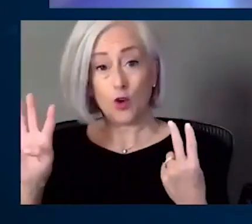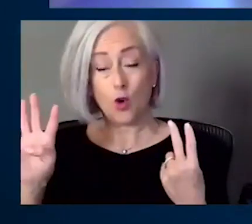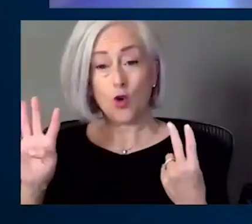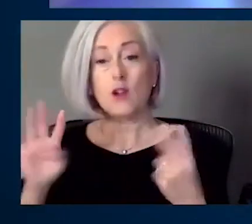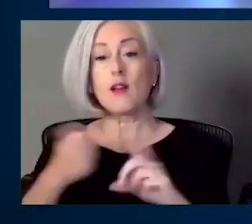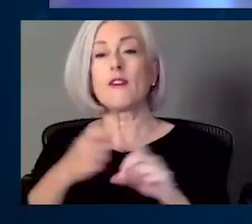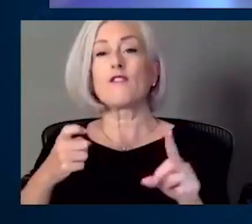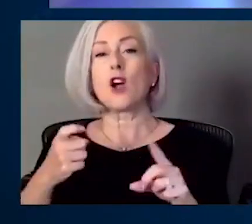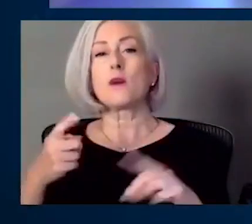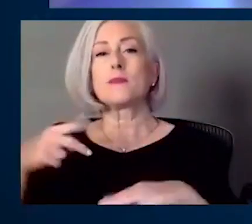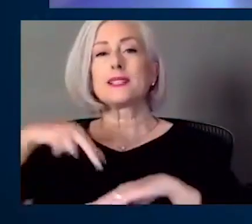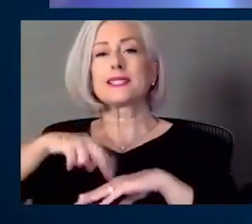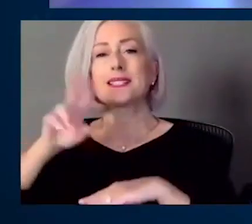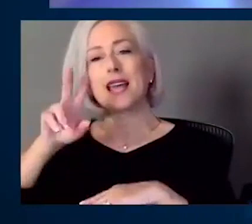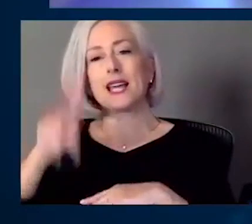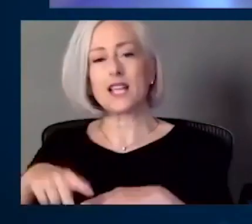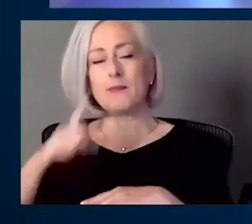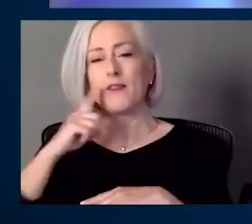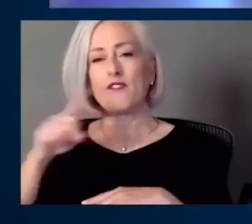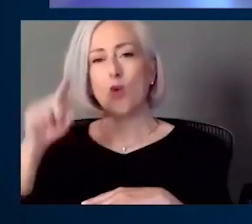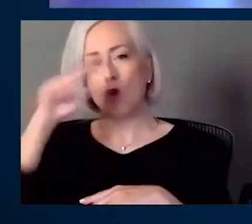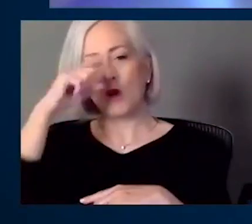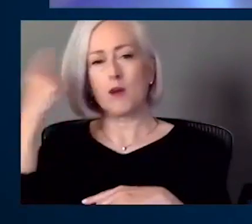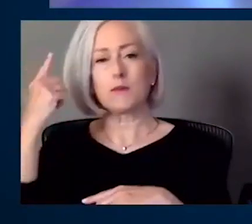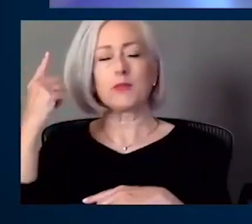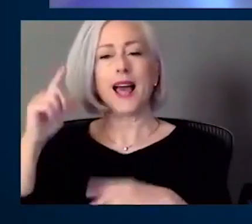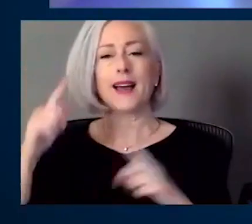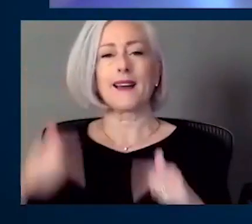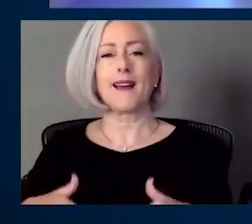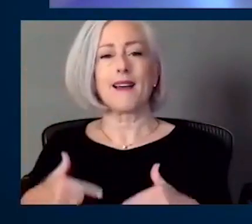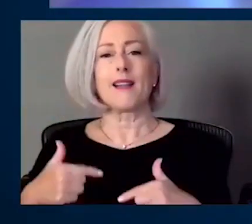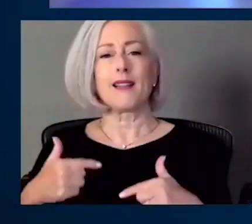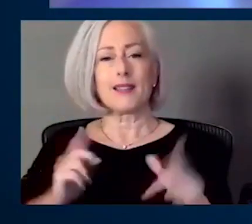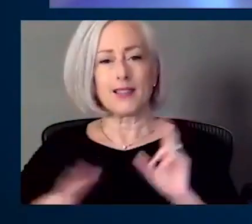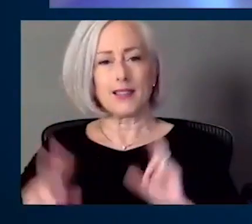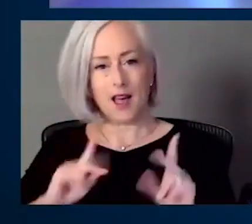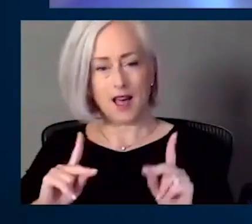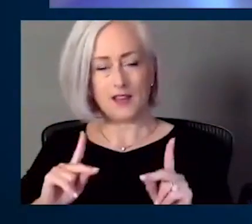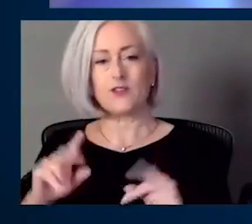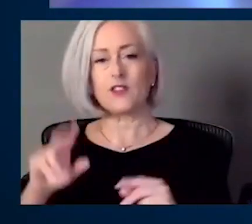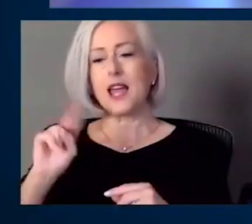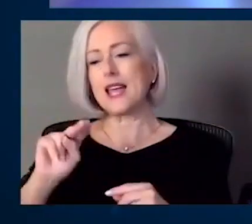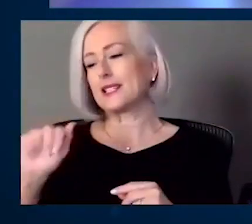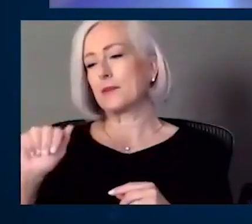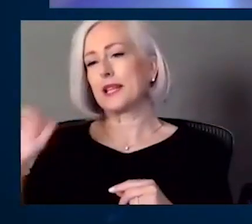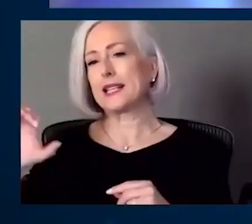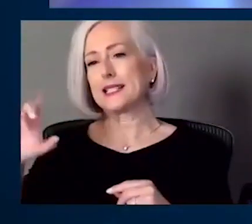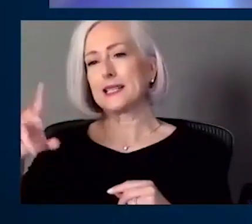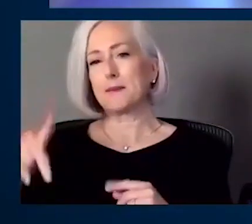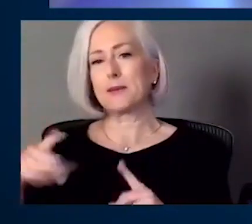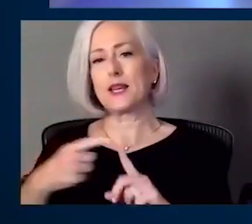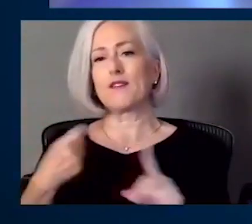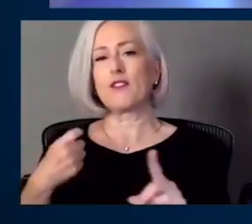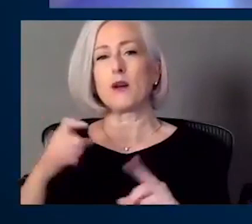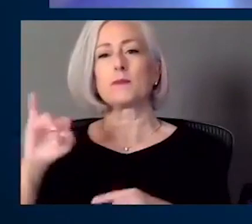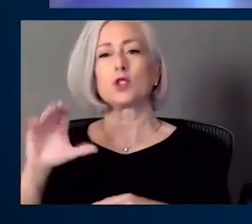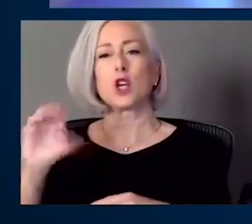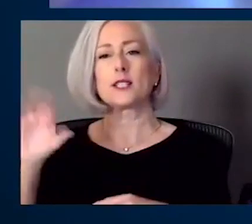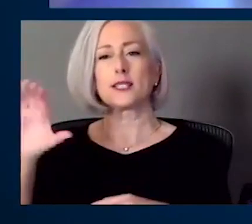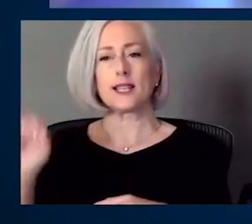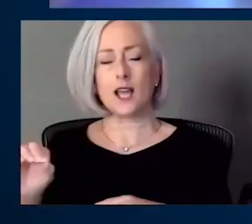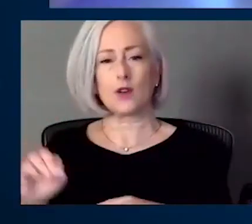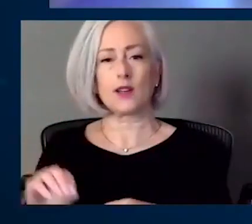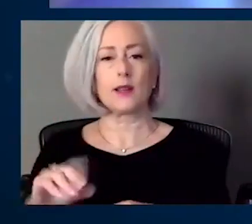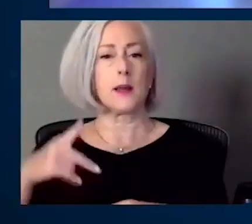and the in PV and the NAACP of Johnson County. So Jamie, thank you for that. Peggy wants to know if you have a rash two months